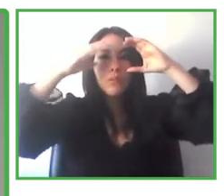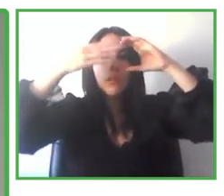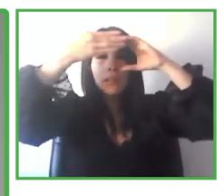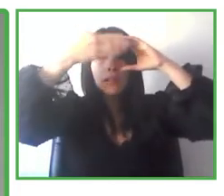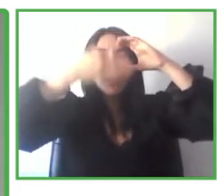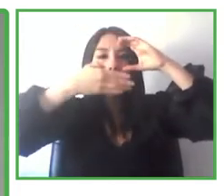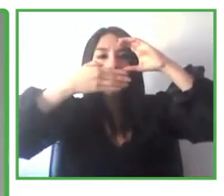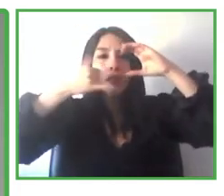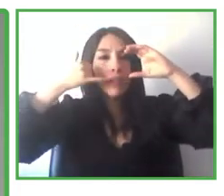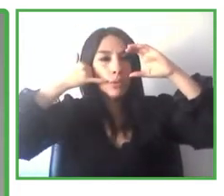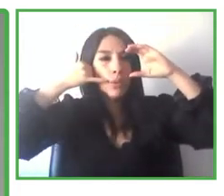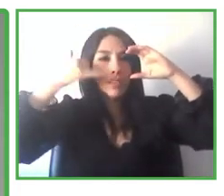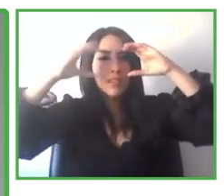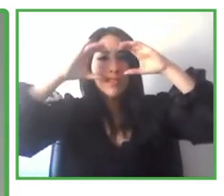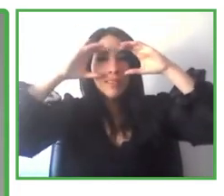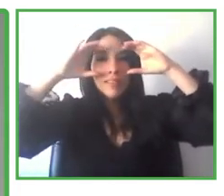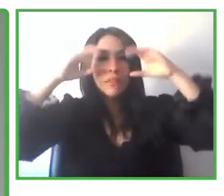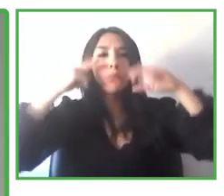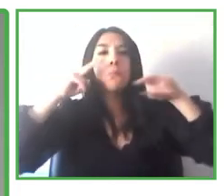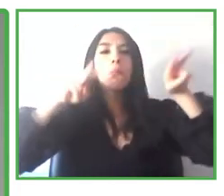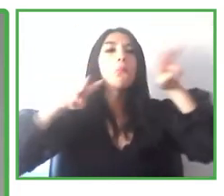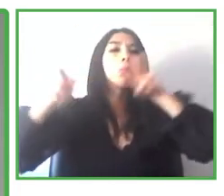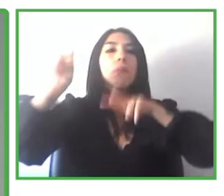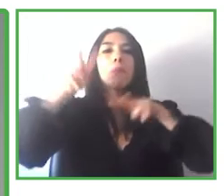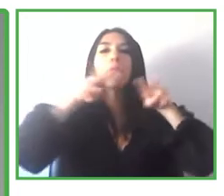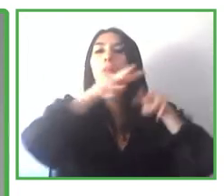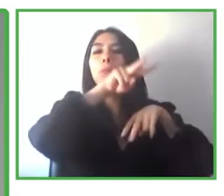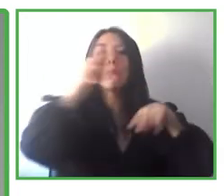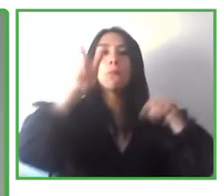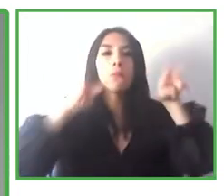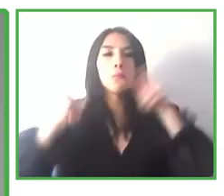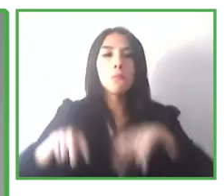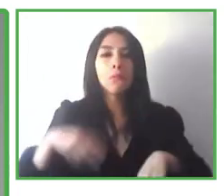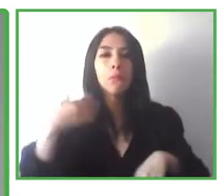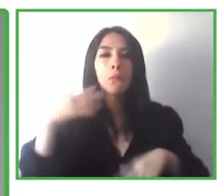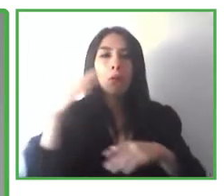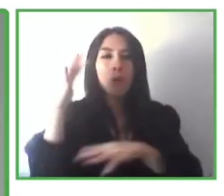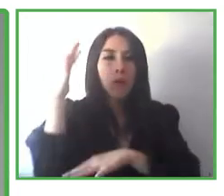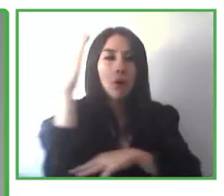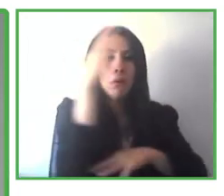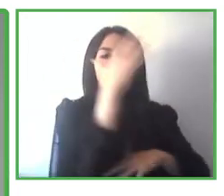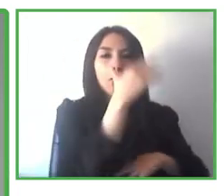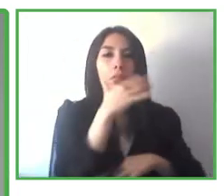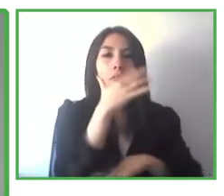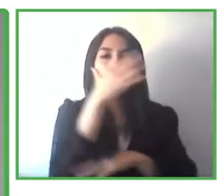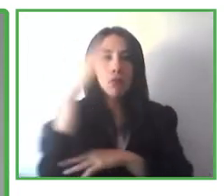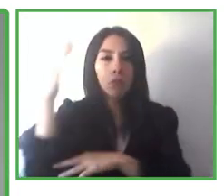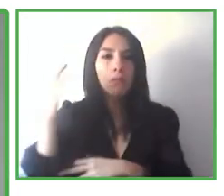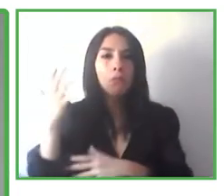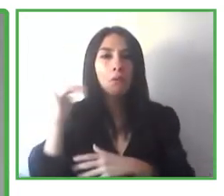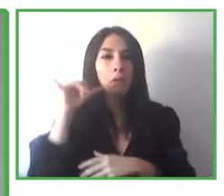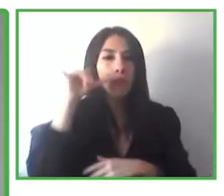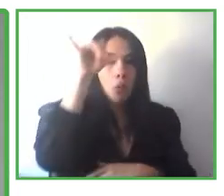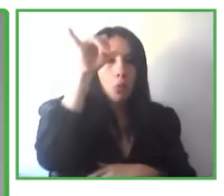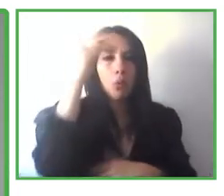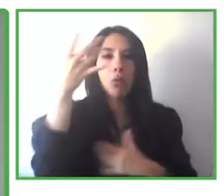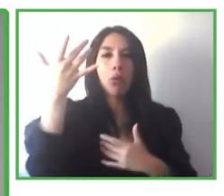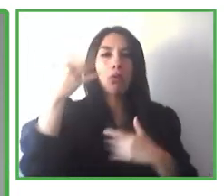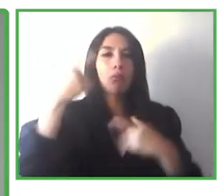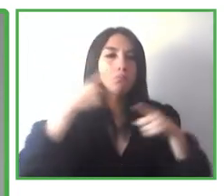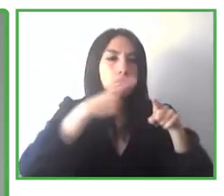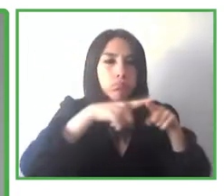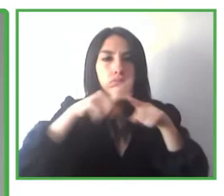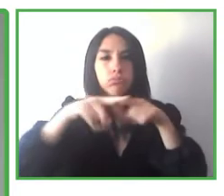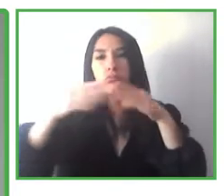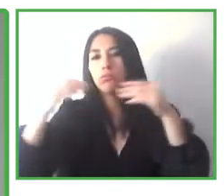us in virtual worlds that have been created by computers that little by little allow us to generate simulations of things